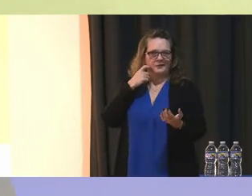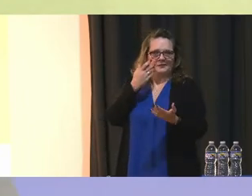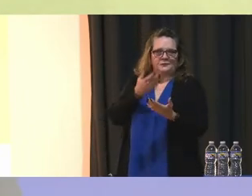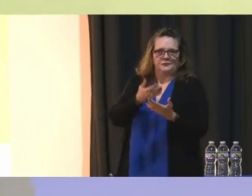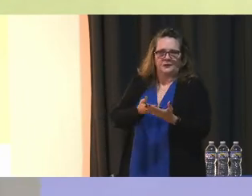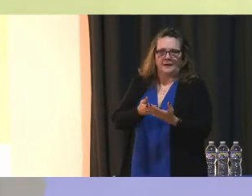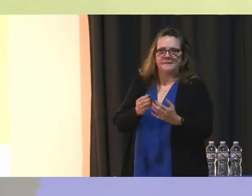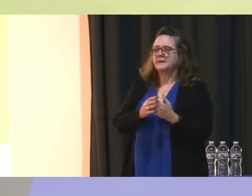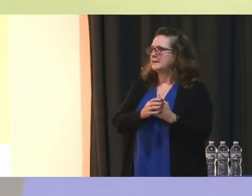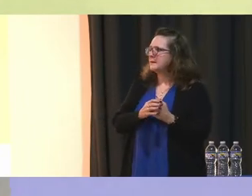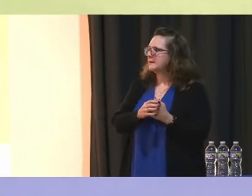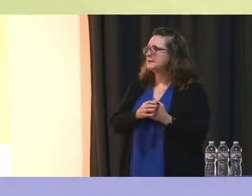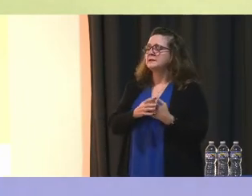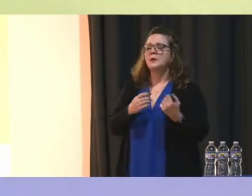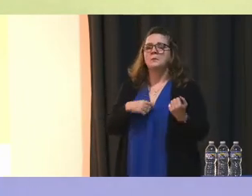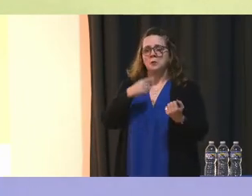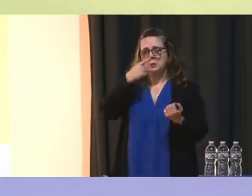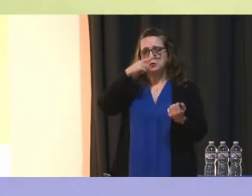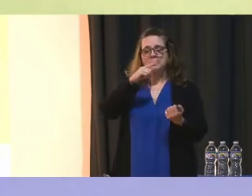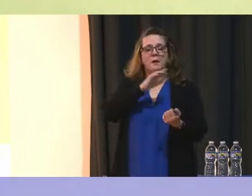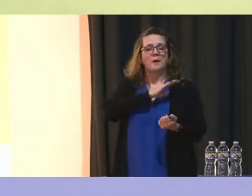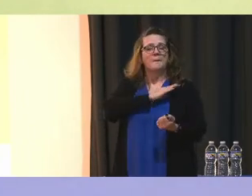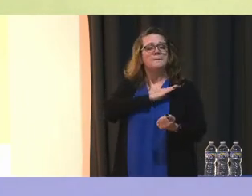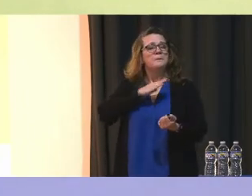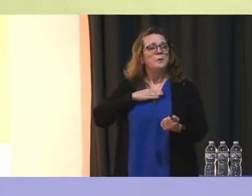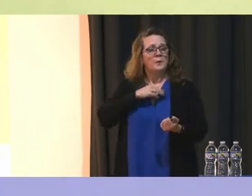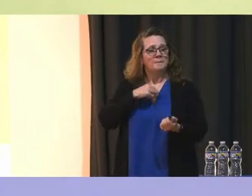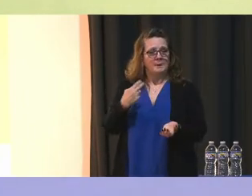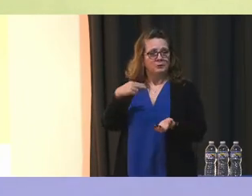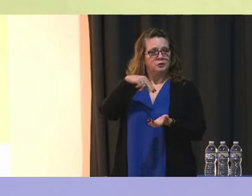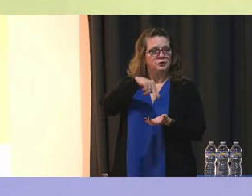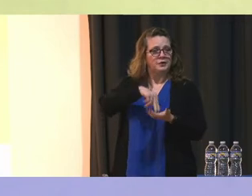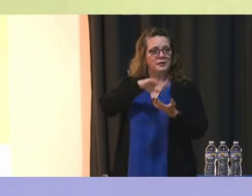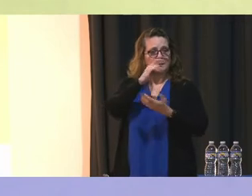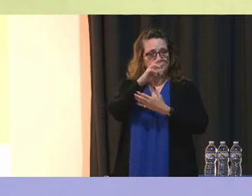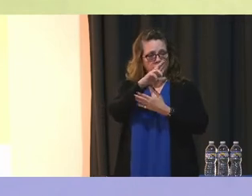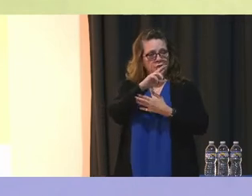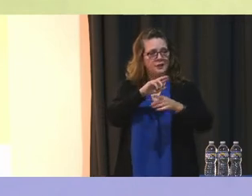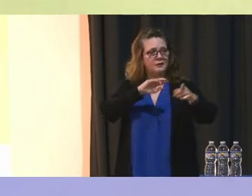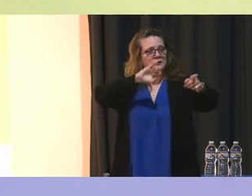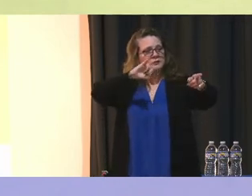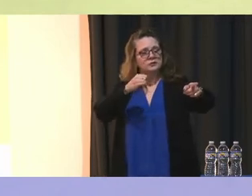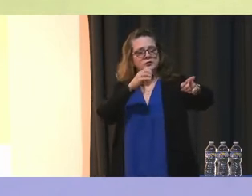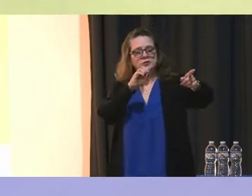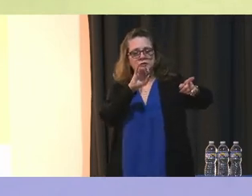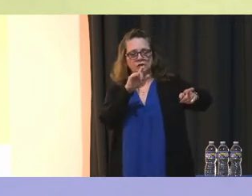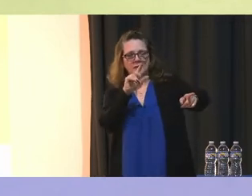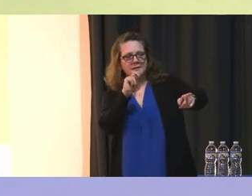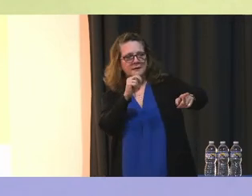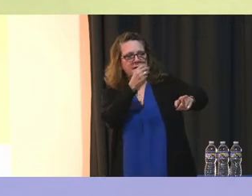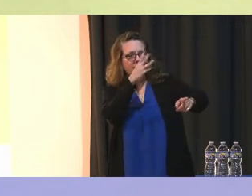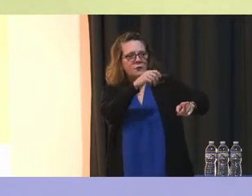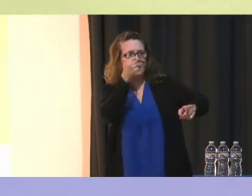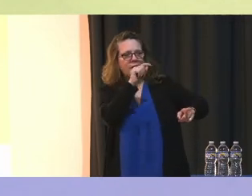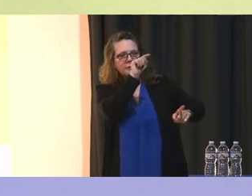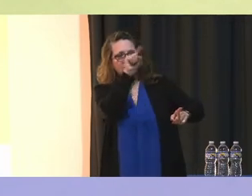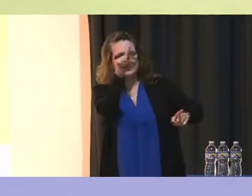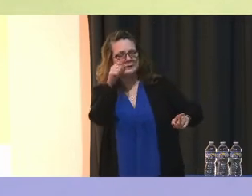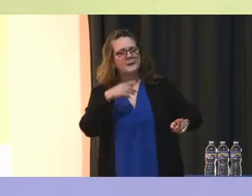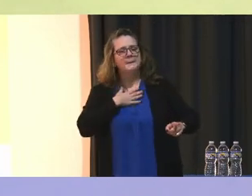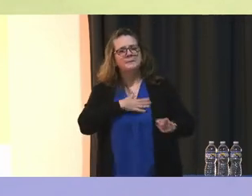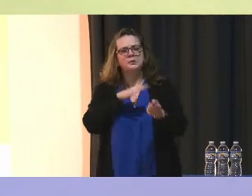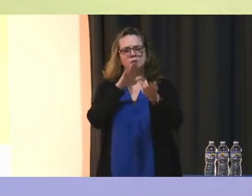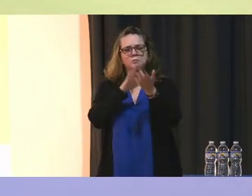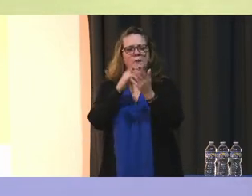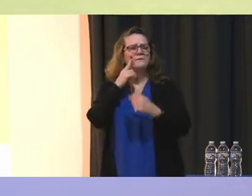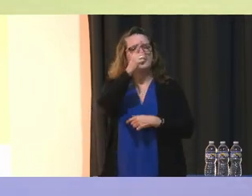we can just have my Board members to stand. I see our Board Chair, I see Jocelyn Rout, I see a couple of others as well. Let's give them a big hand